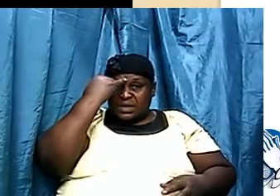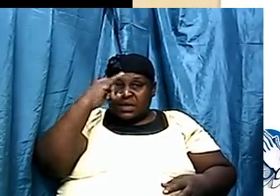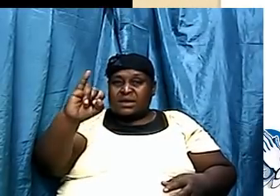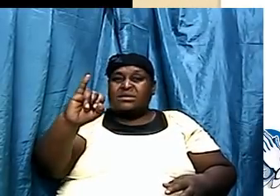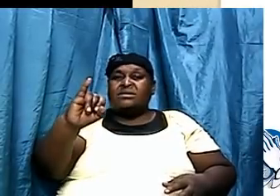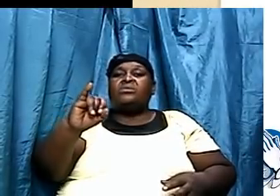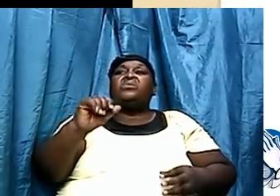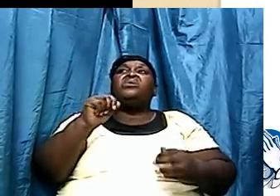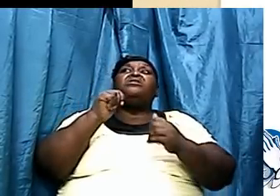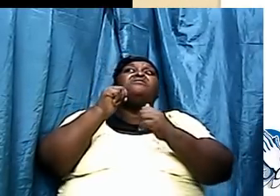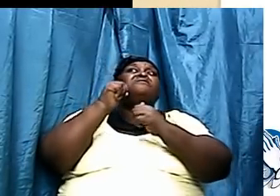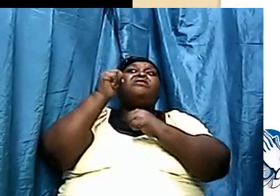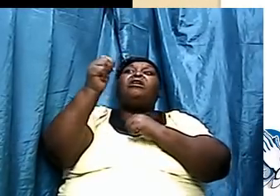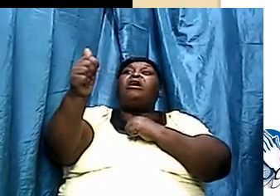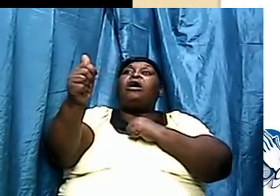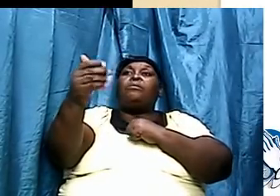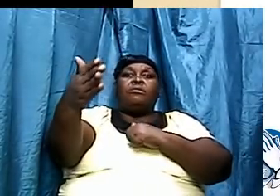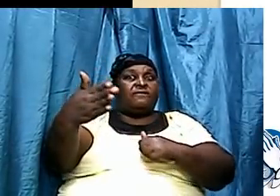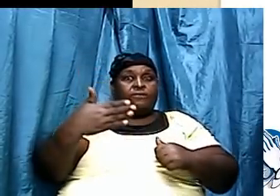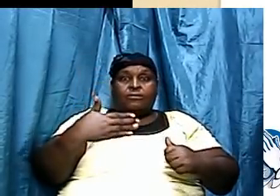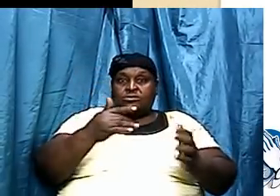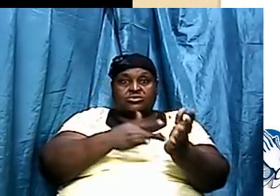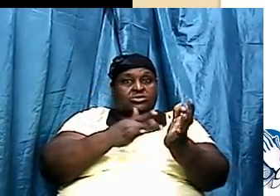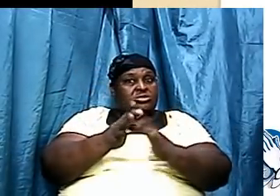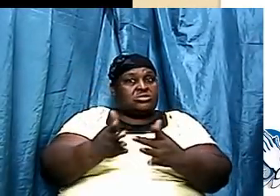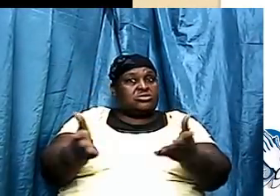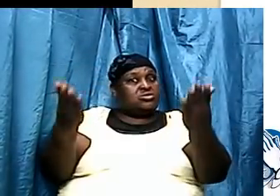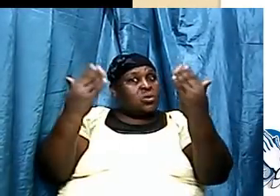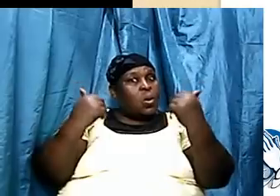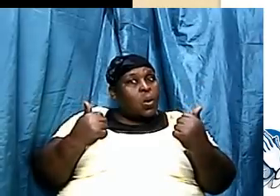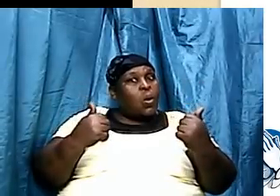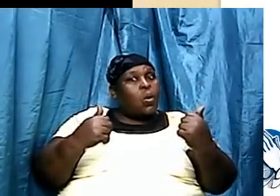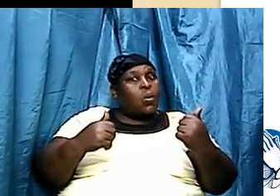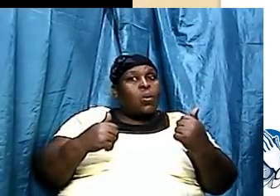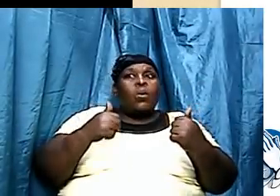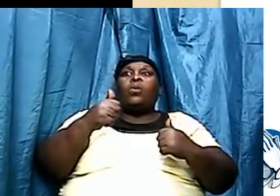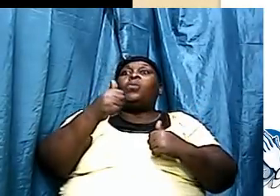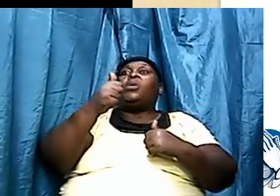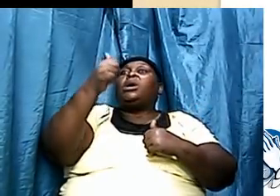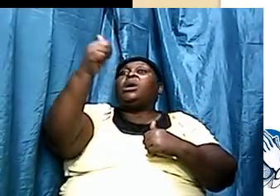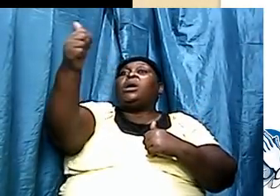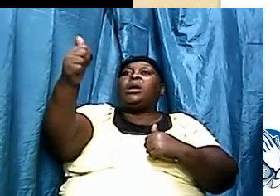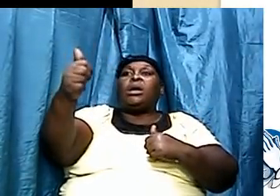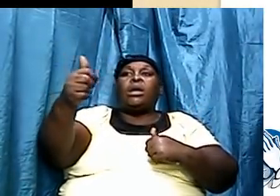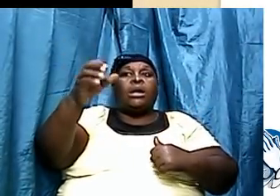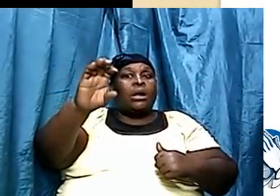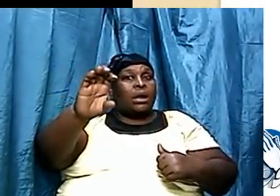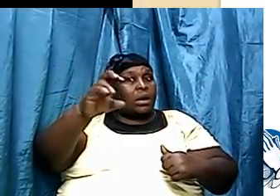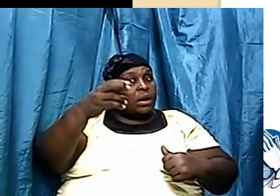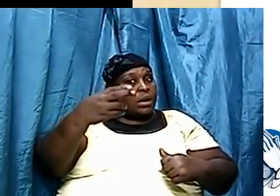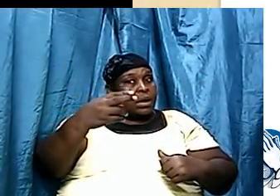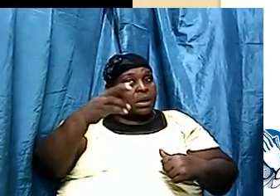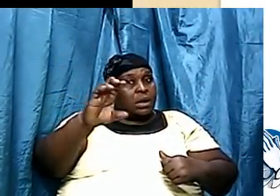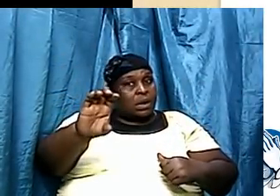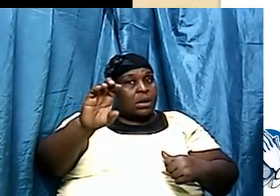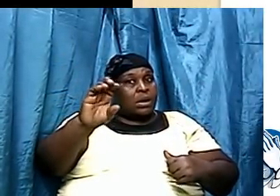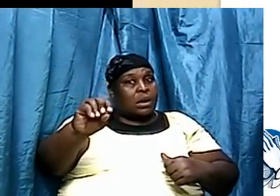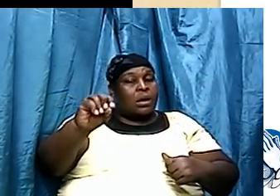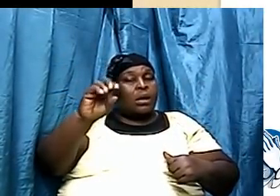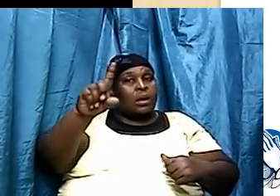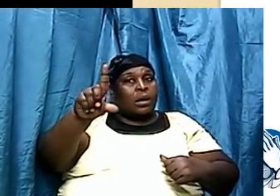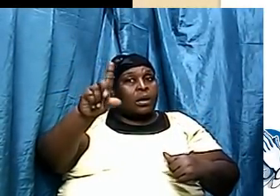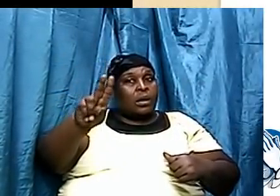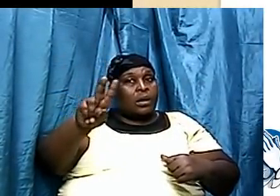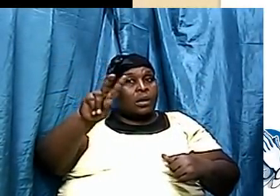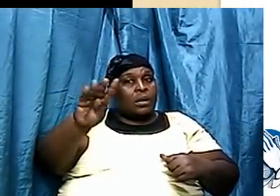way, way, way before Jesus came. We should have been way, way, way before Christopher Columbus came. And it was a